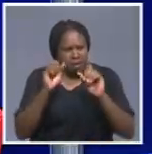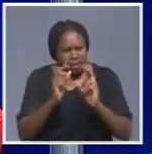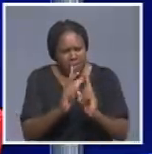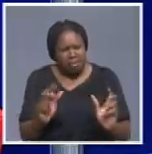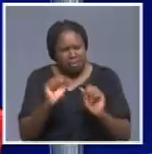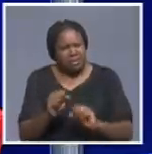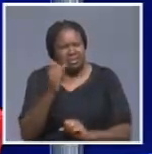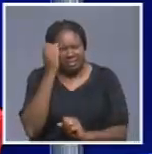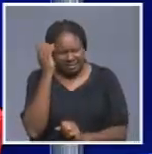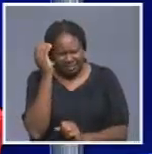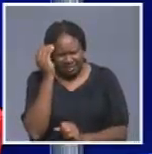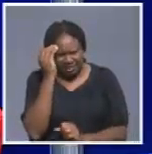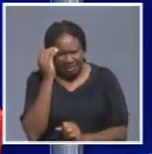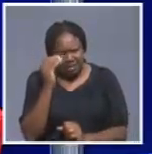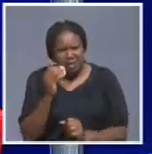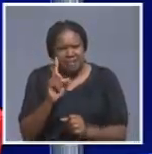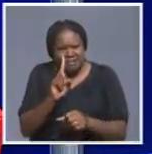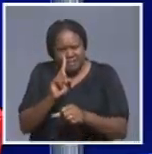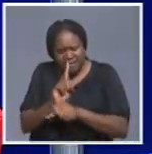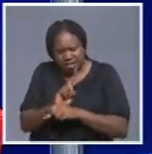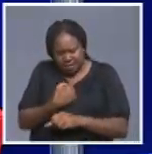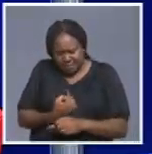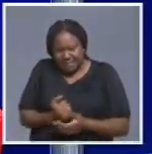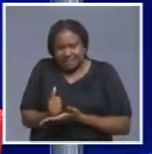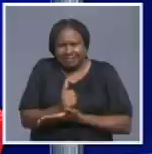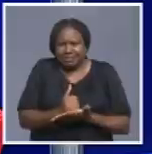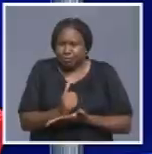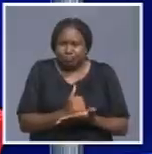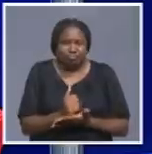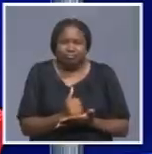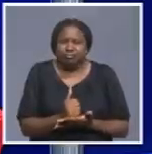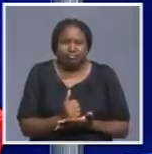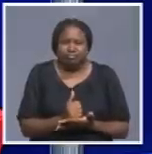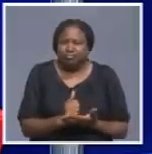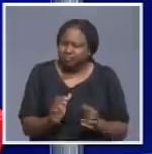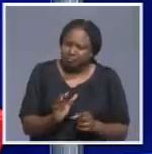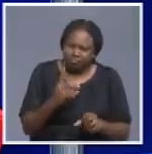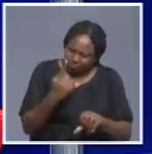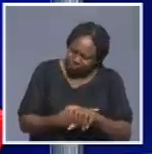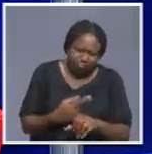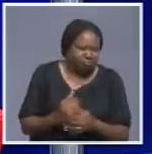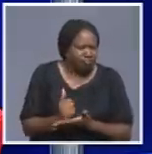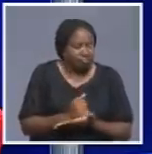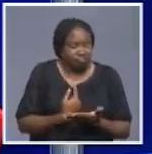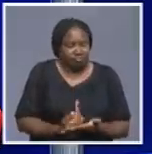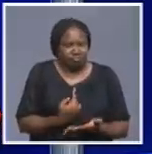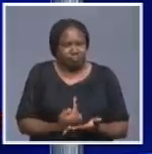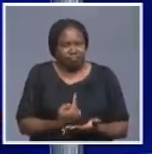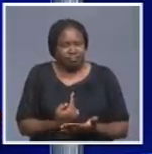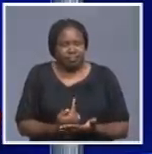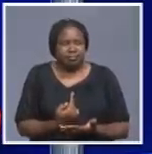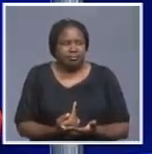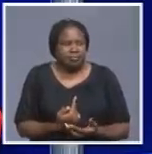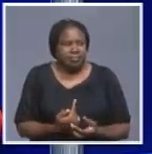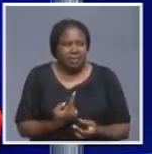maintain personal hygiene at all times. And then also to not to be